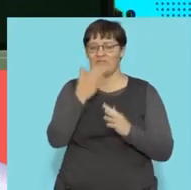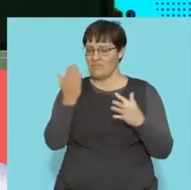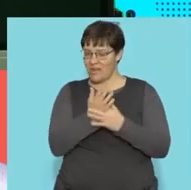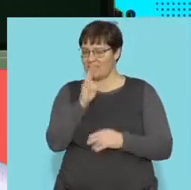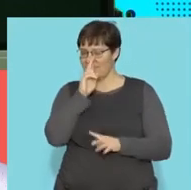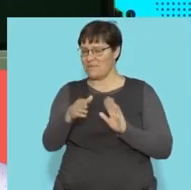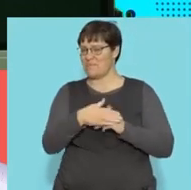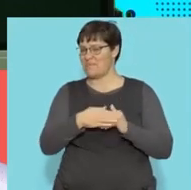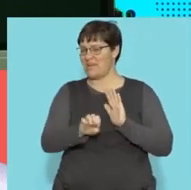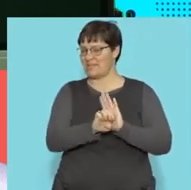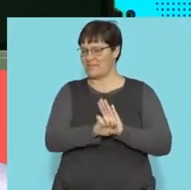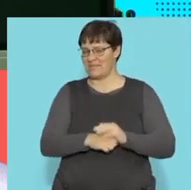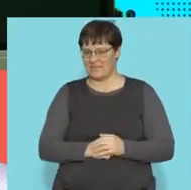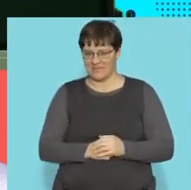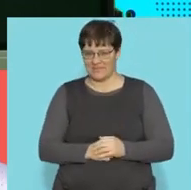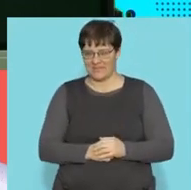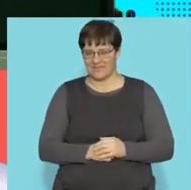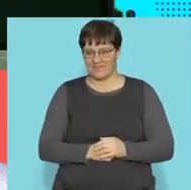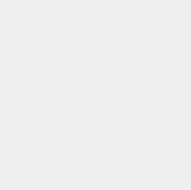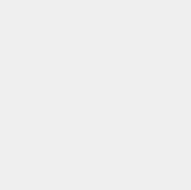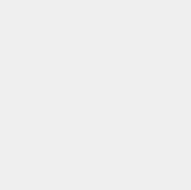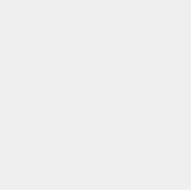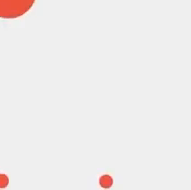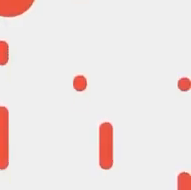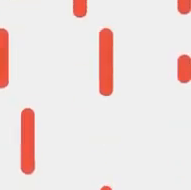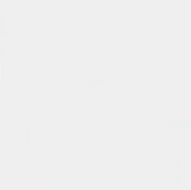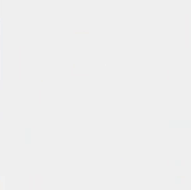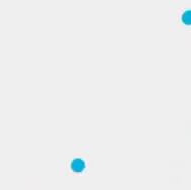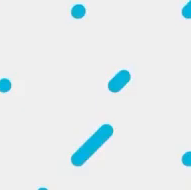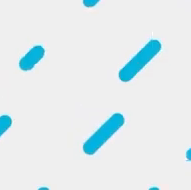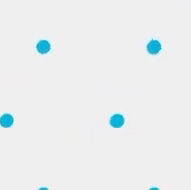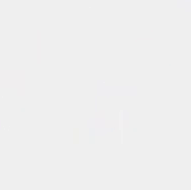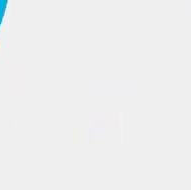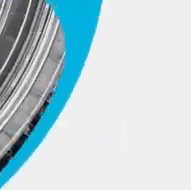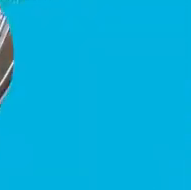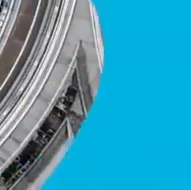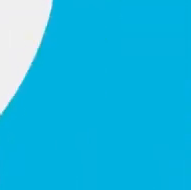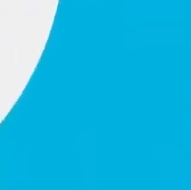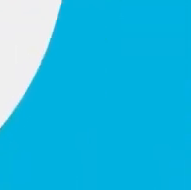the break, we're going to look at some more examples. See you soon. Thank you. Thank